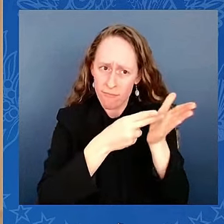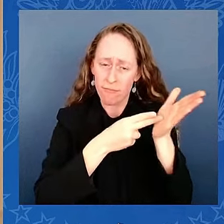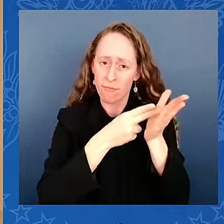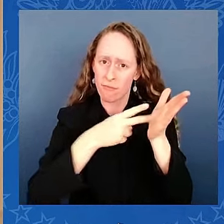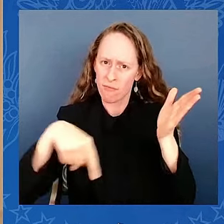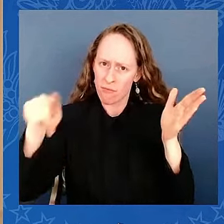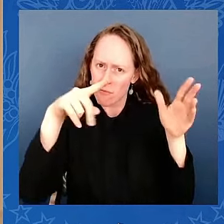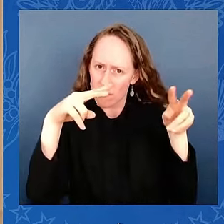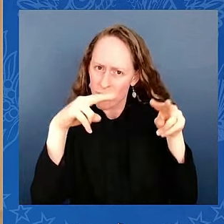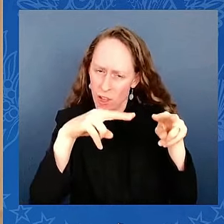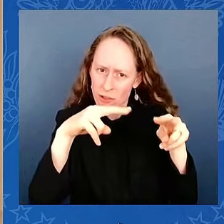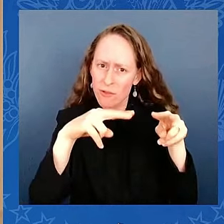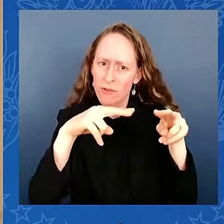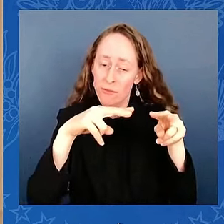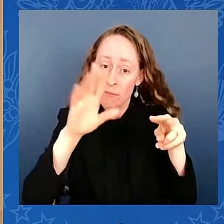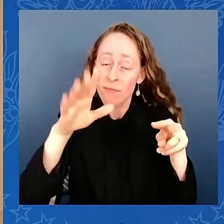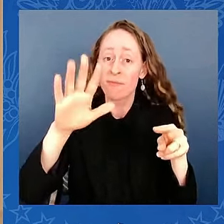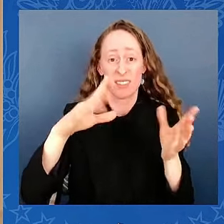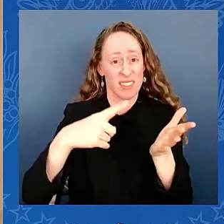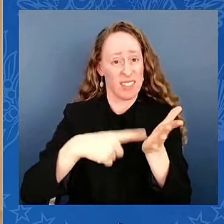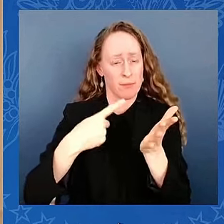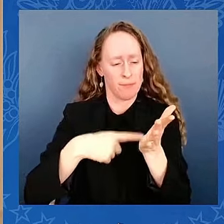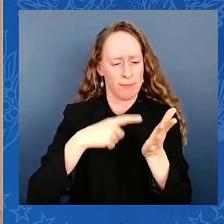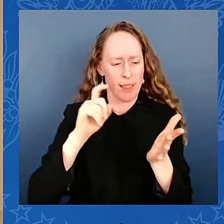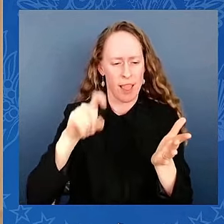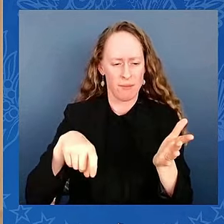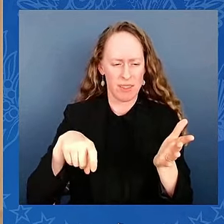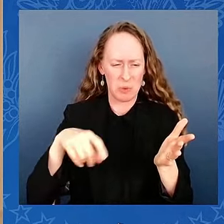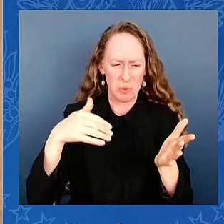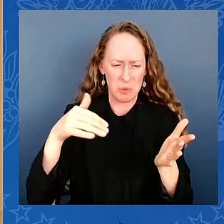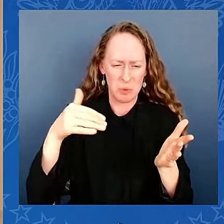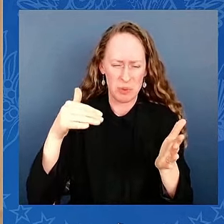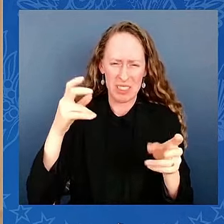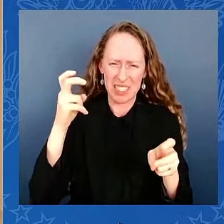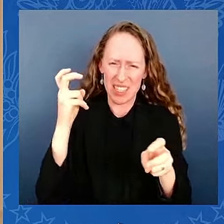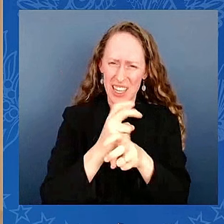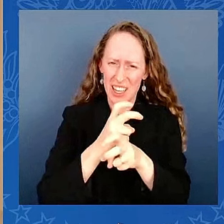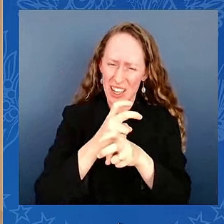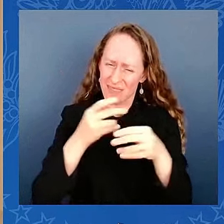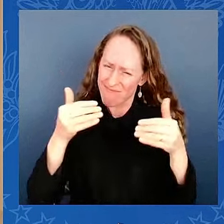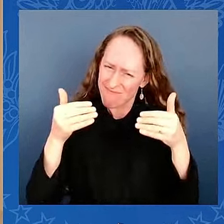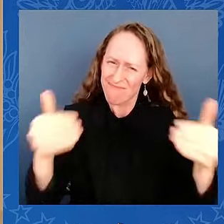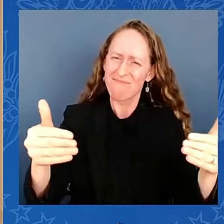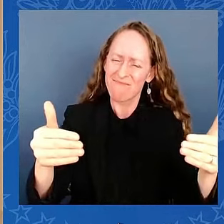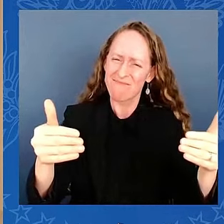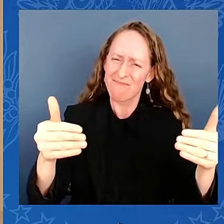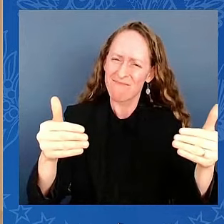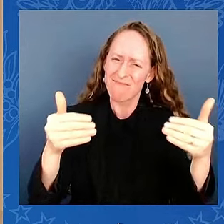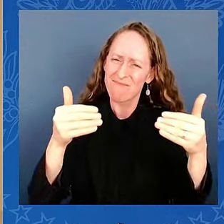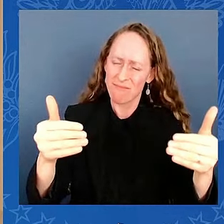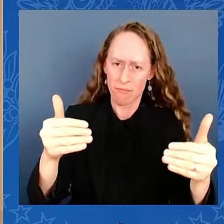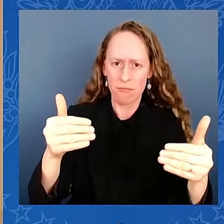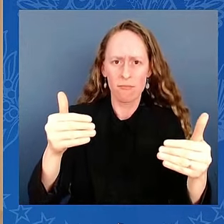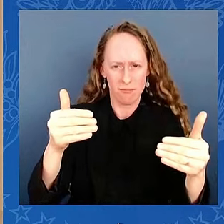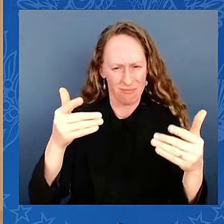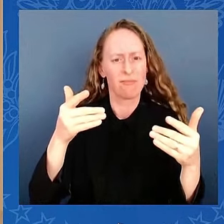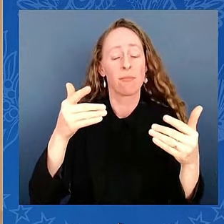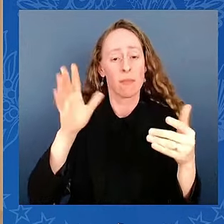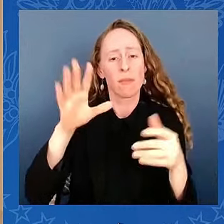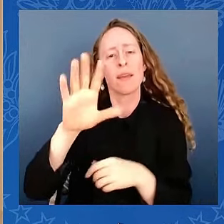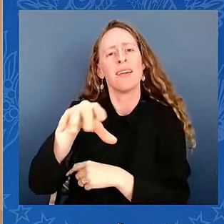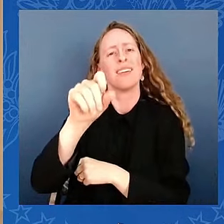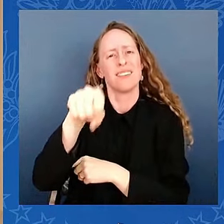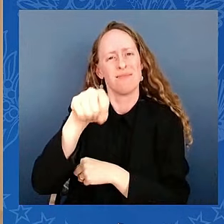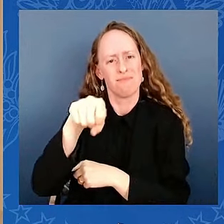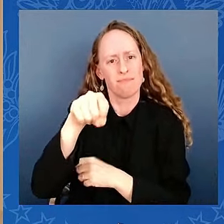exercise the full power of the presidency, you also face moments where you need the wisdom to respect the limits of the power